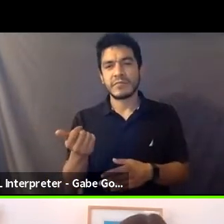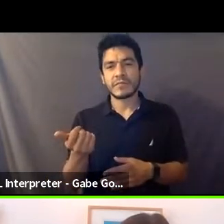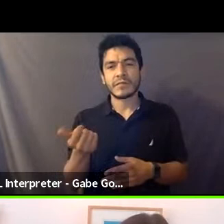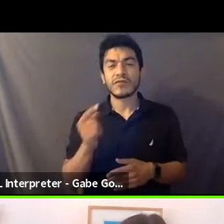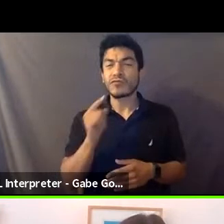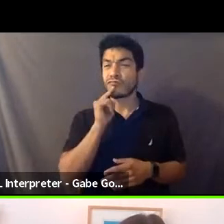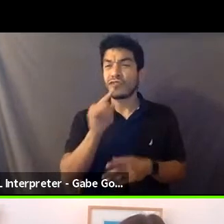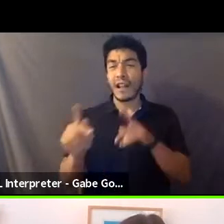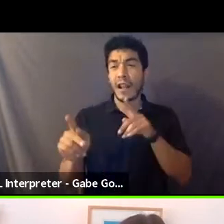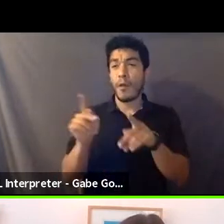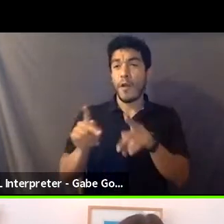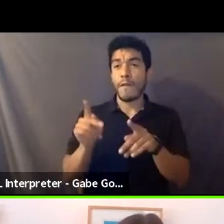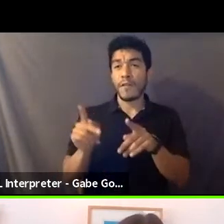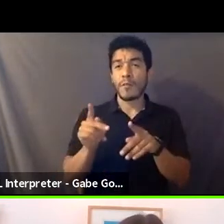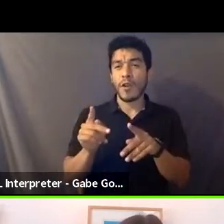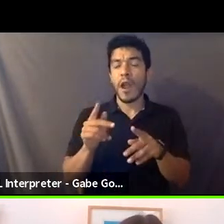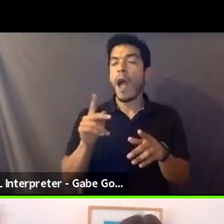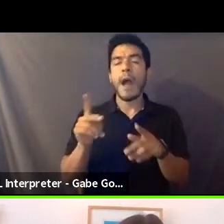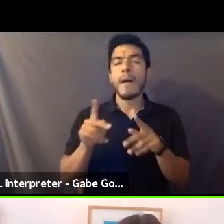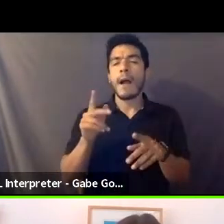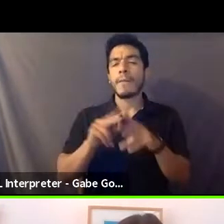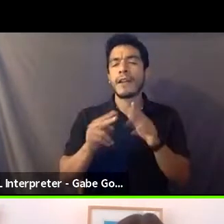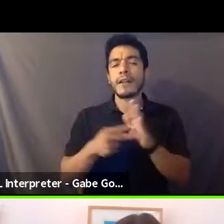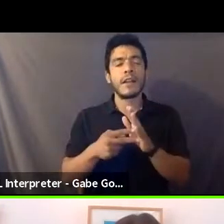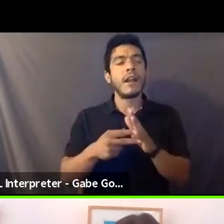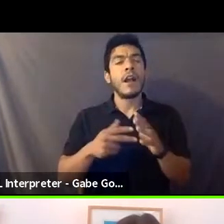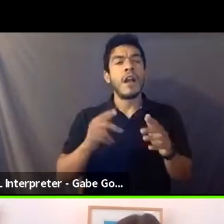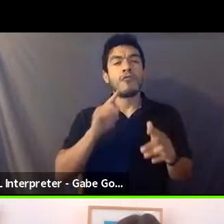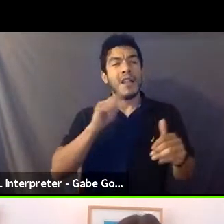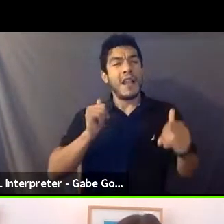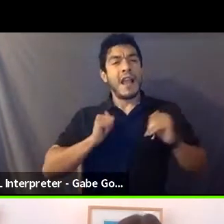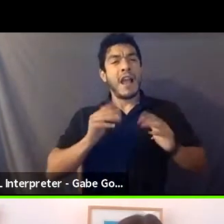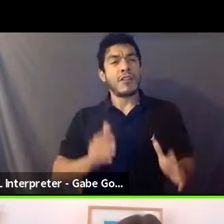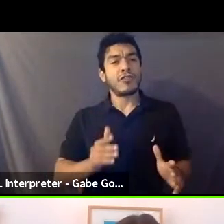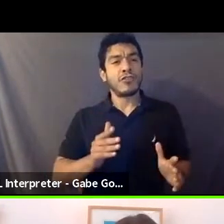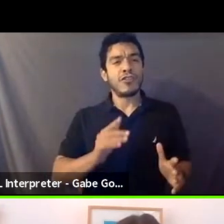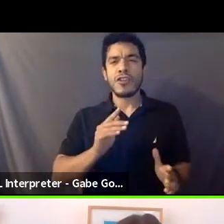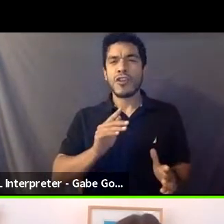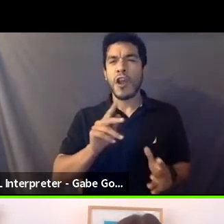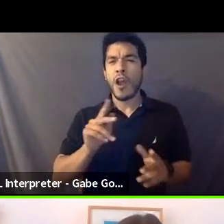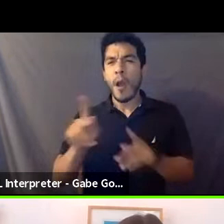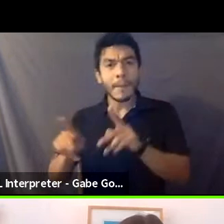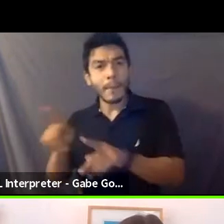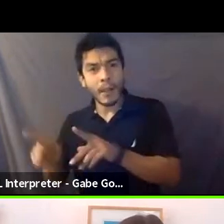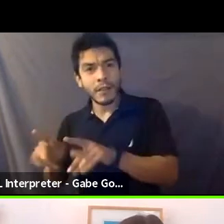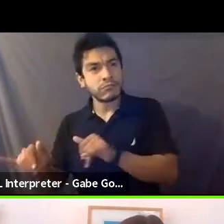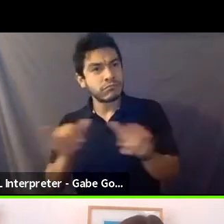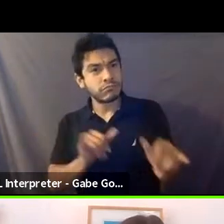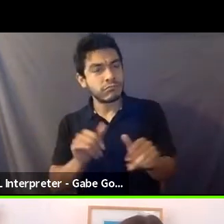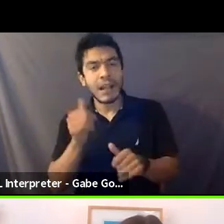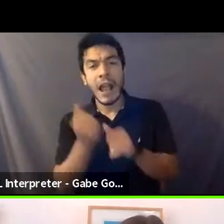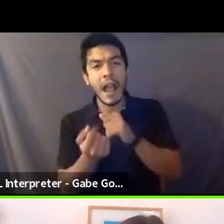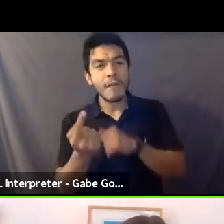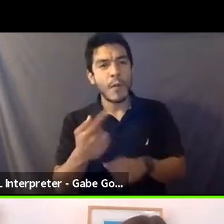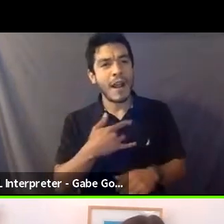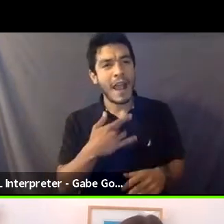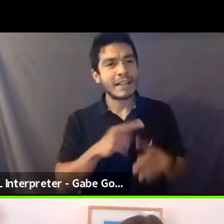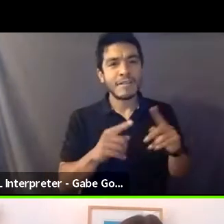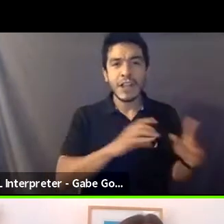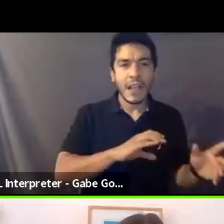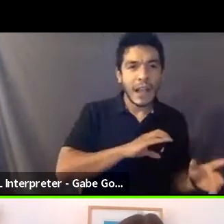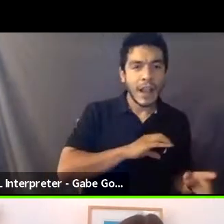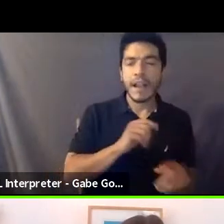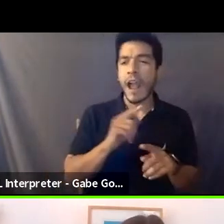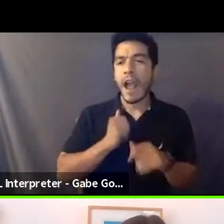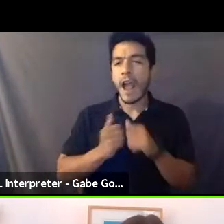performers are people, right? And everyone has insecurities, everyone has vulnerabilities and it's going to, you know,